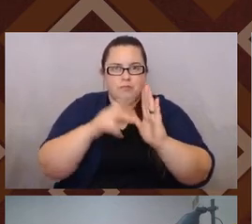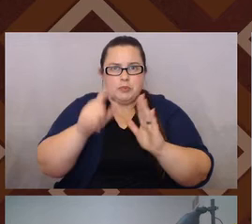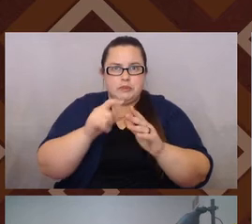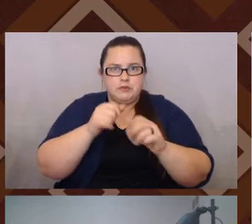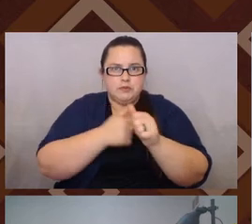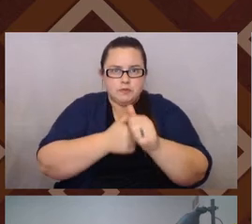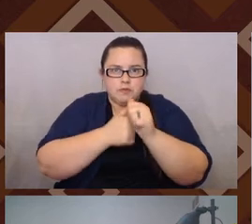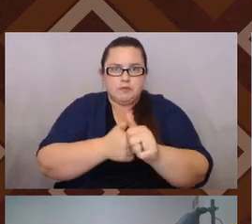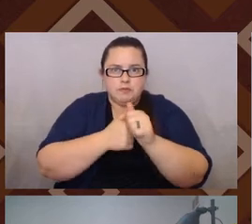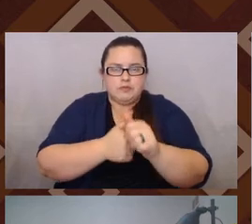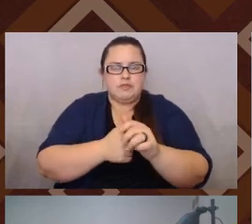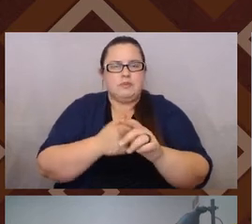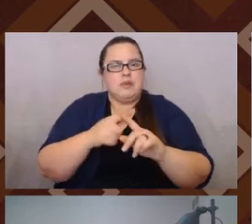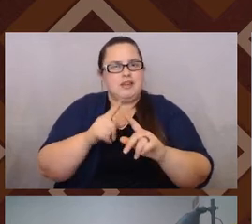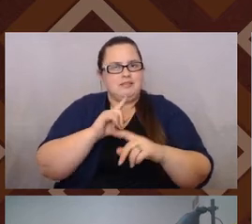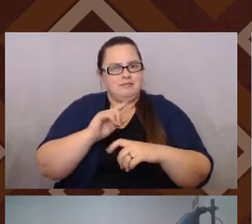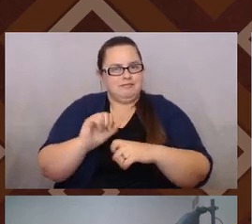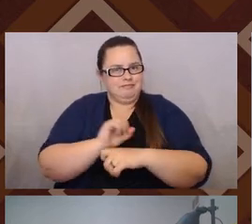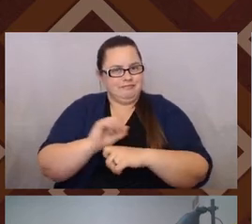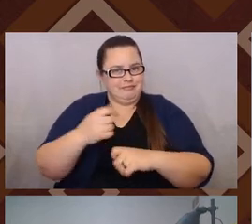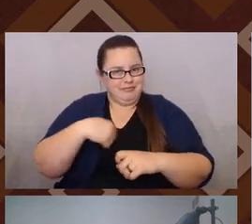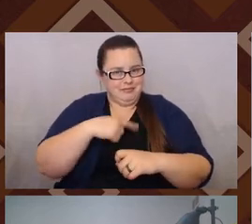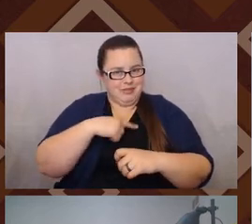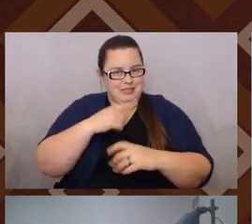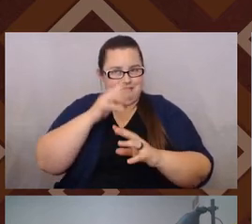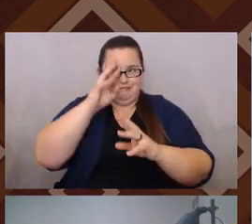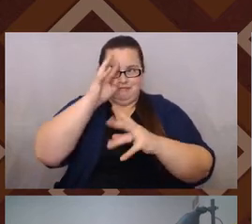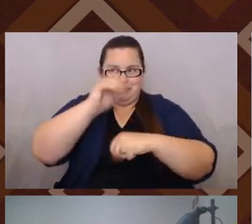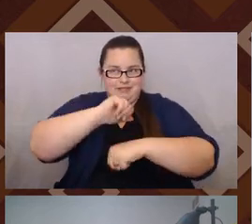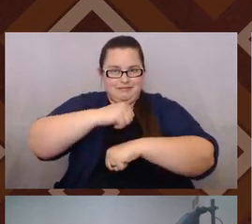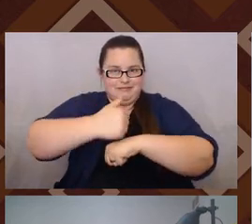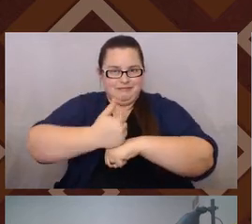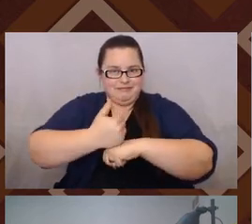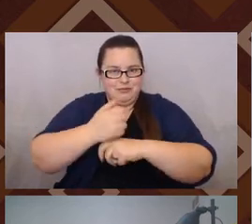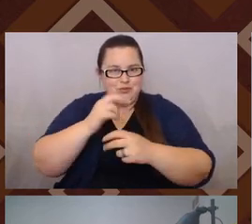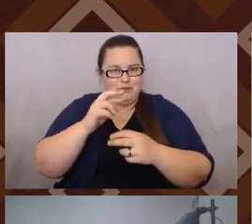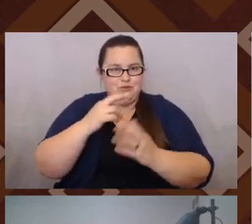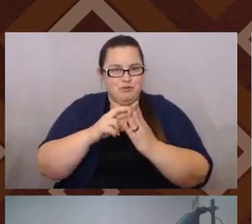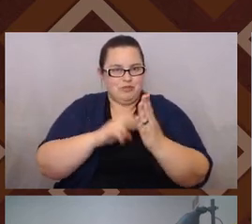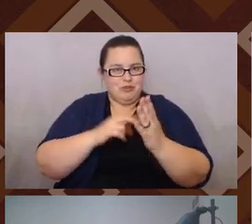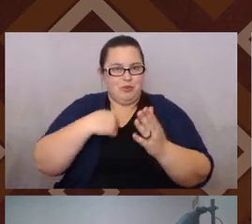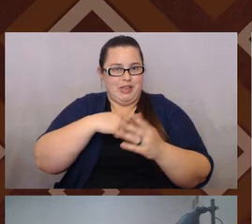reality, we also created those rules too. Um, so we can uncreate them if we want.